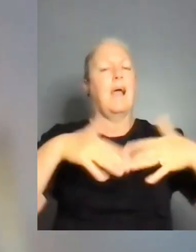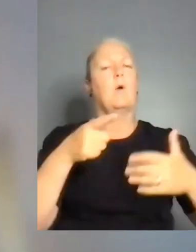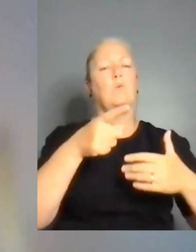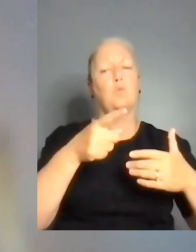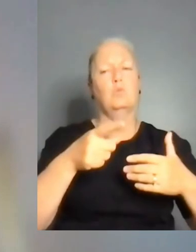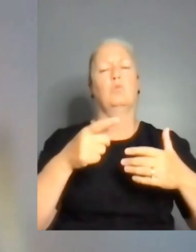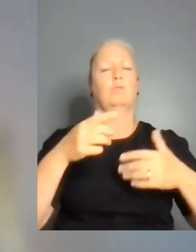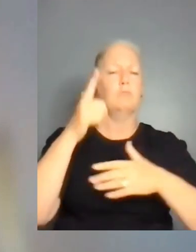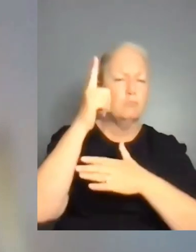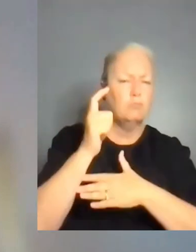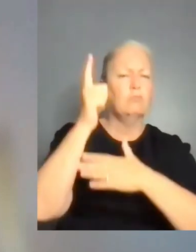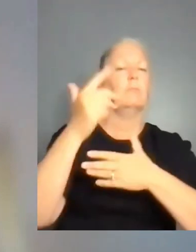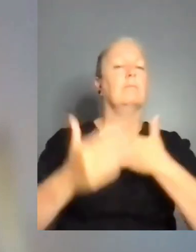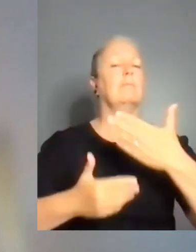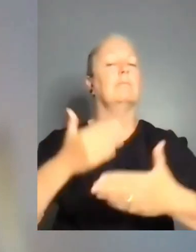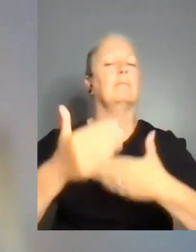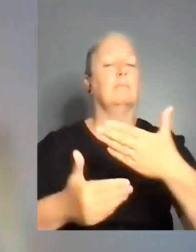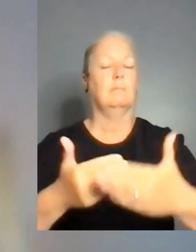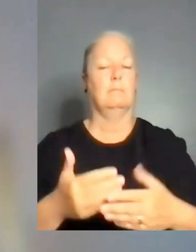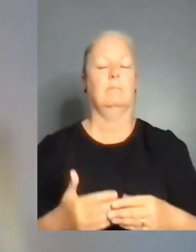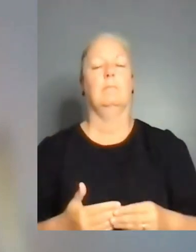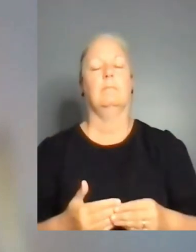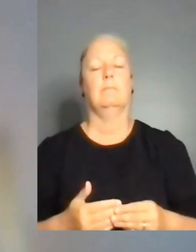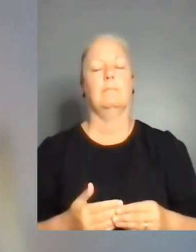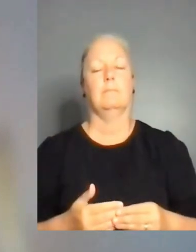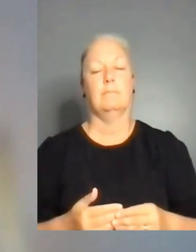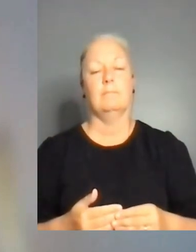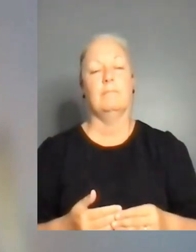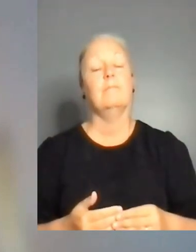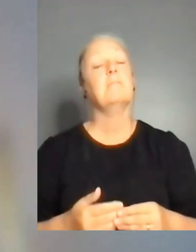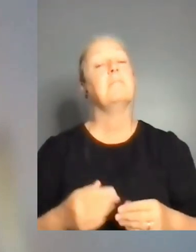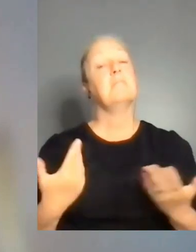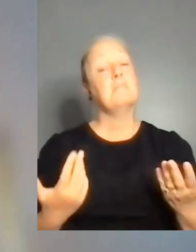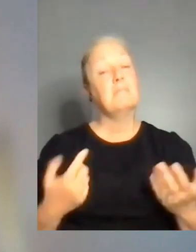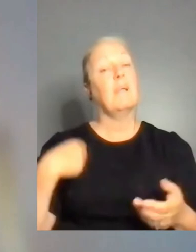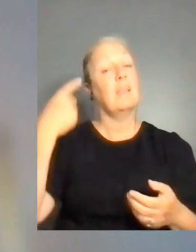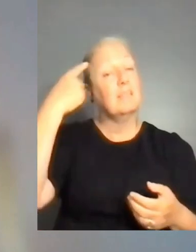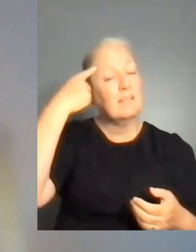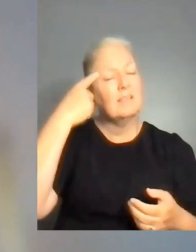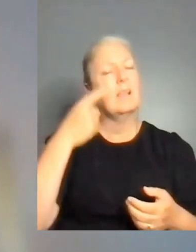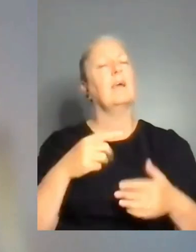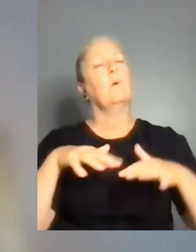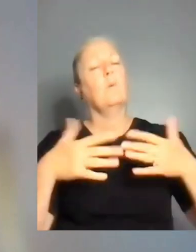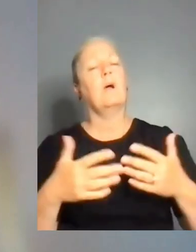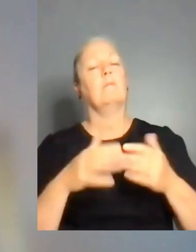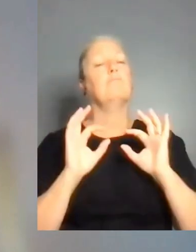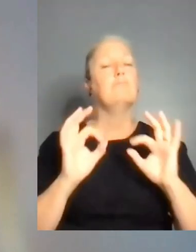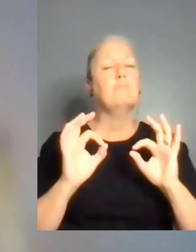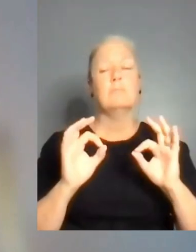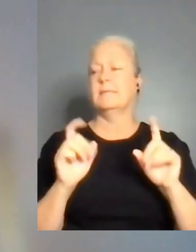then our ideal situation is that there's a consortium approach because there are